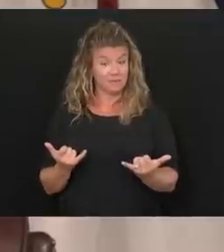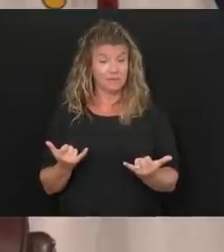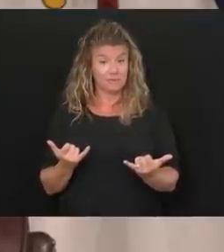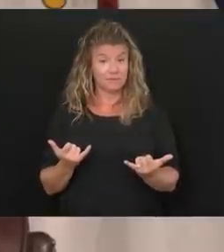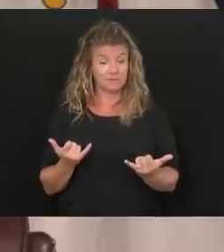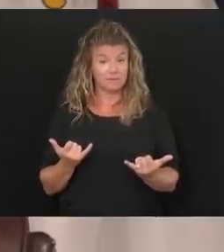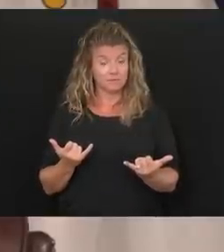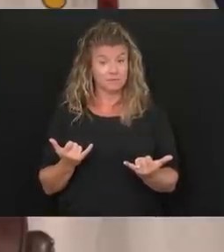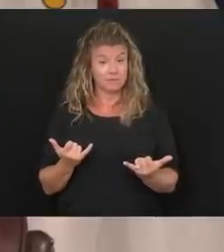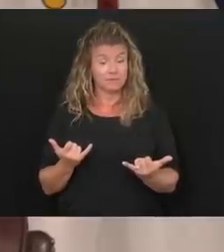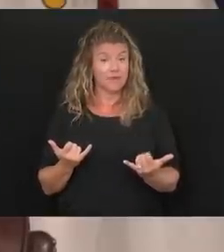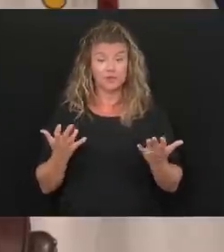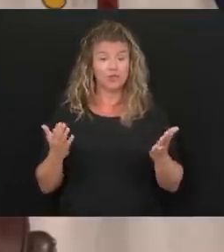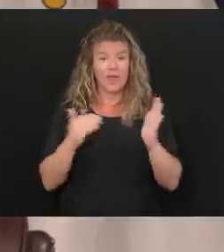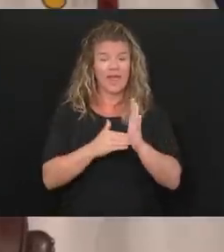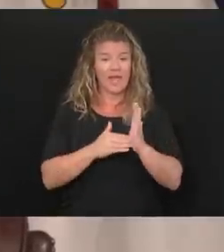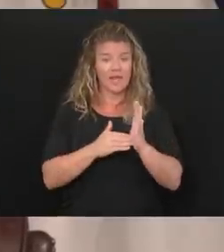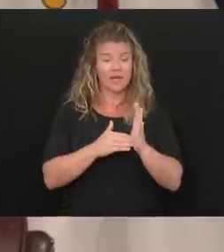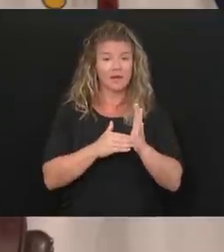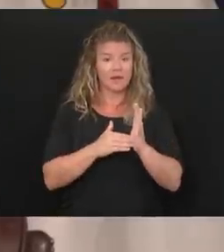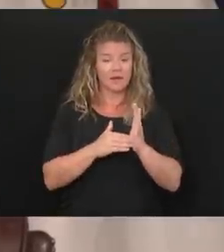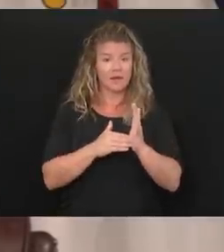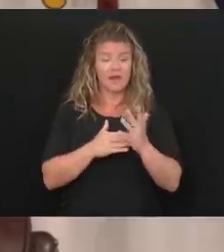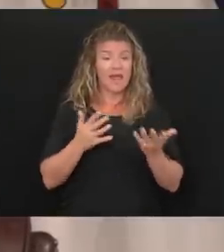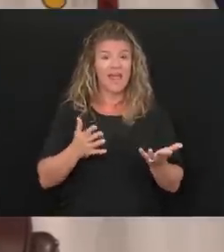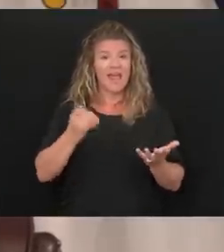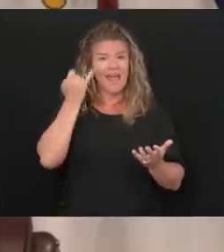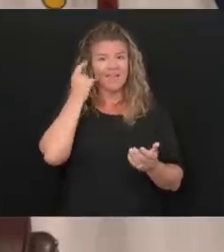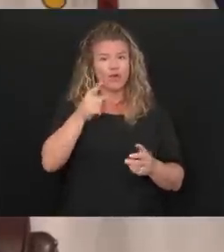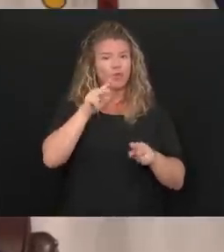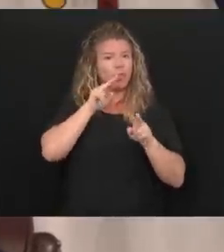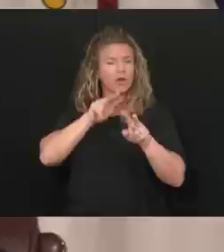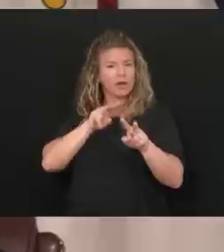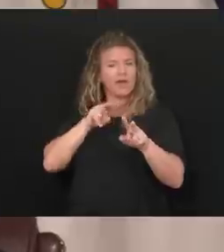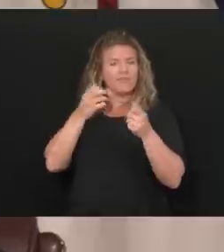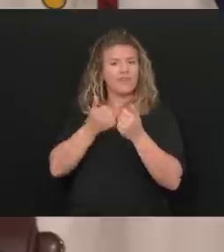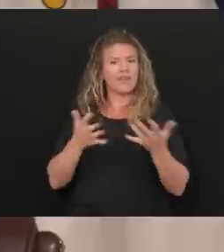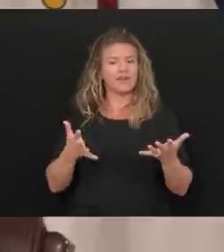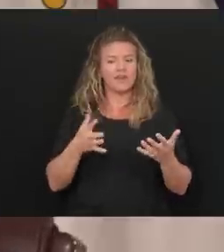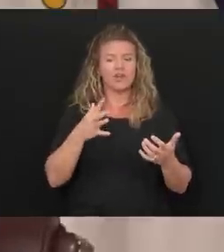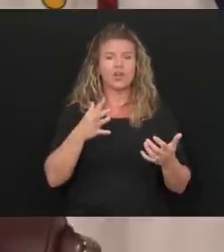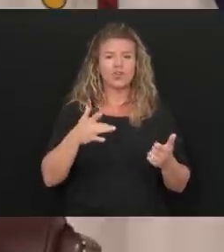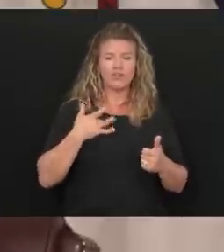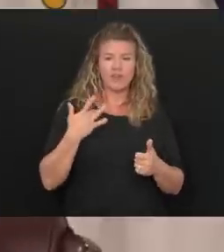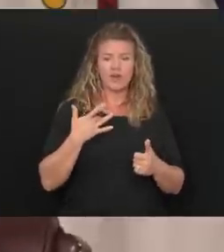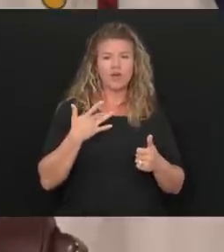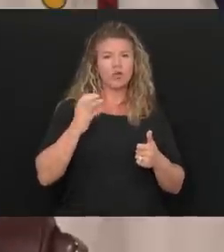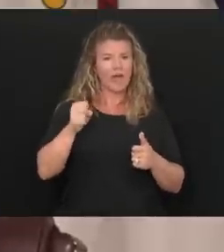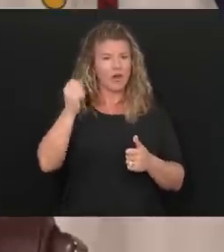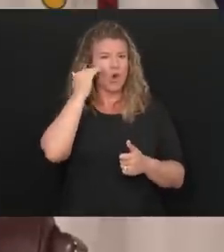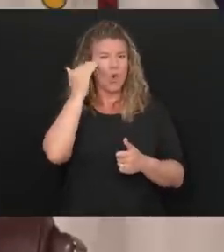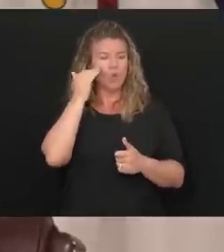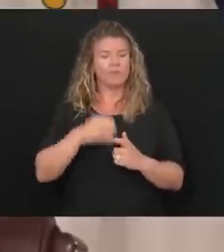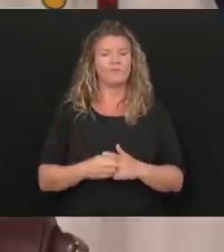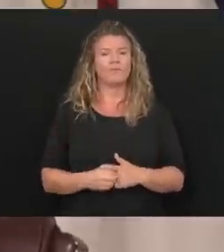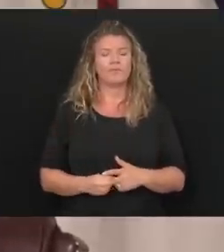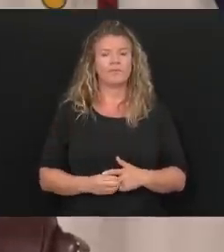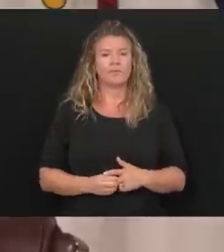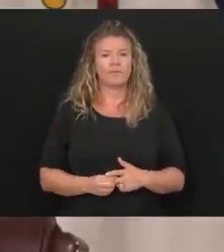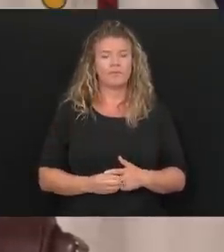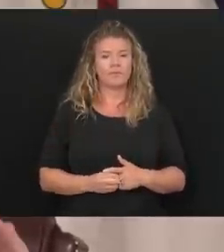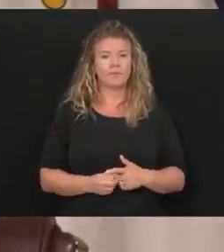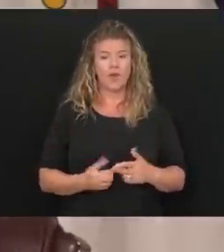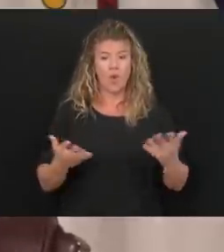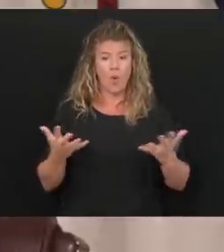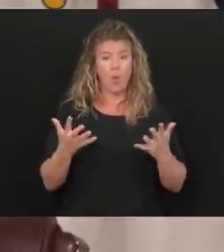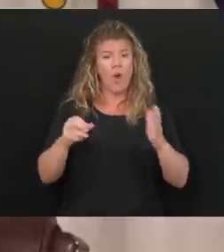So so again, I think I mean, if you just step back and look at it, and you just say just this, what state in